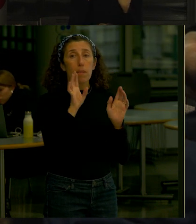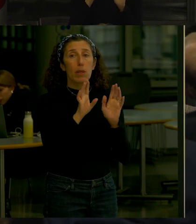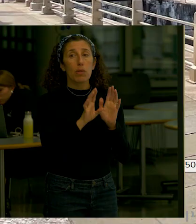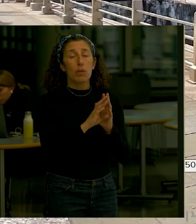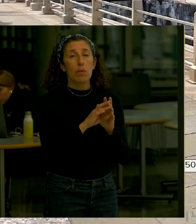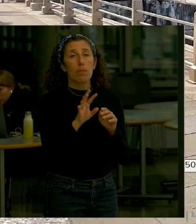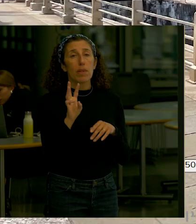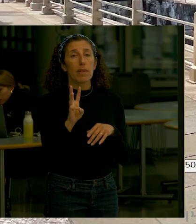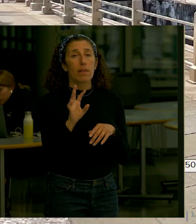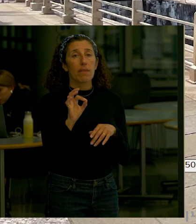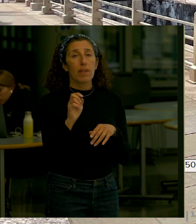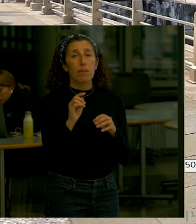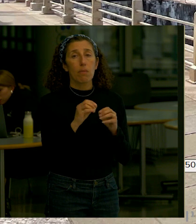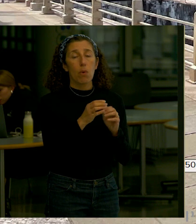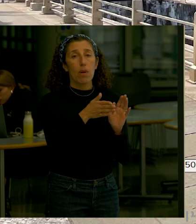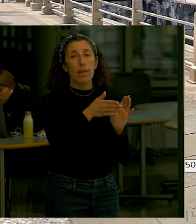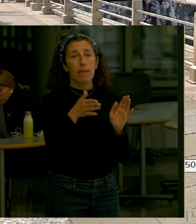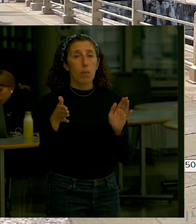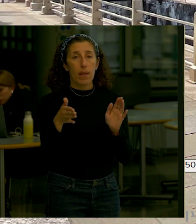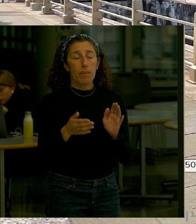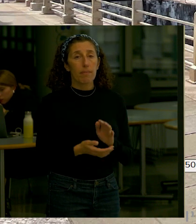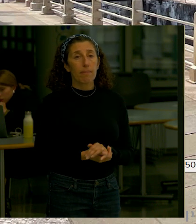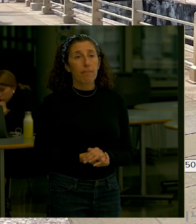this way alright